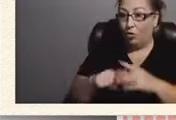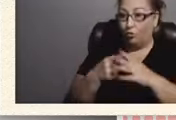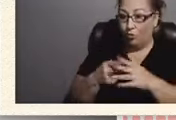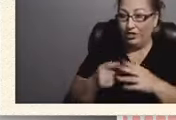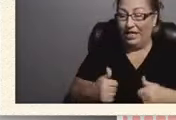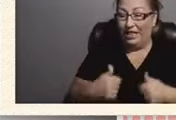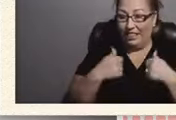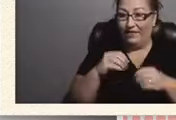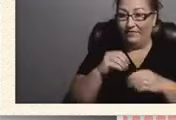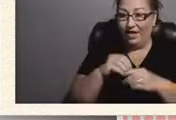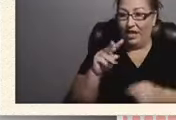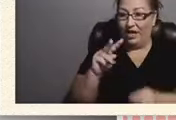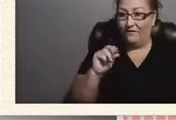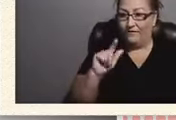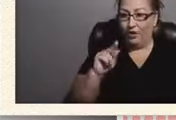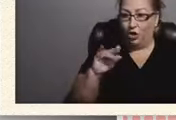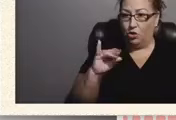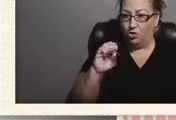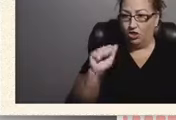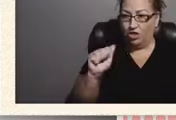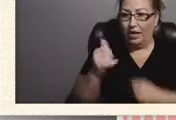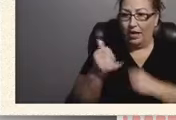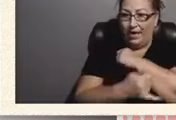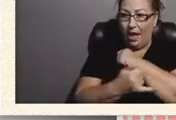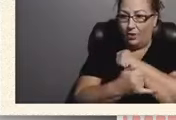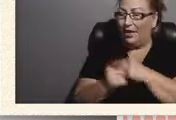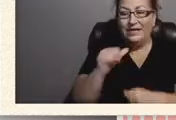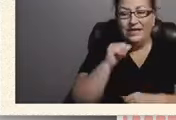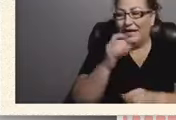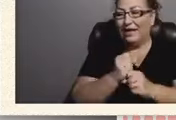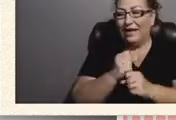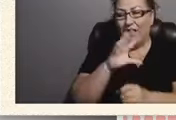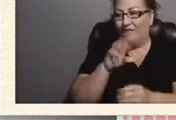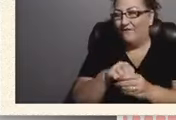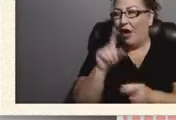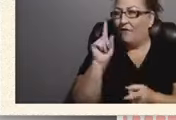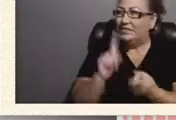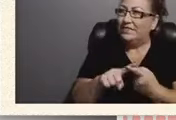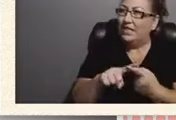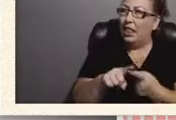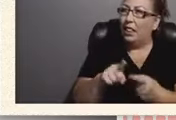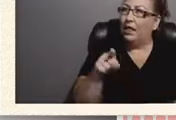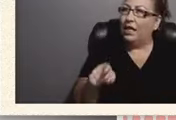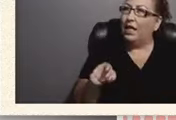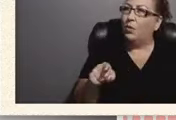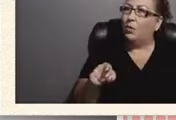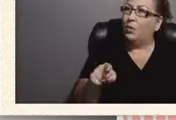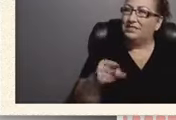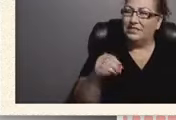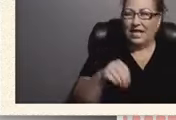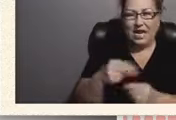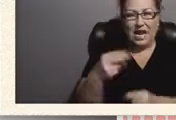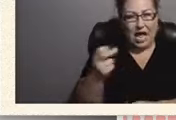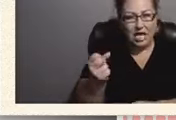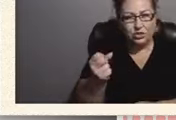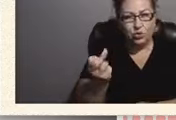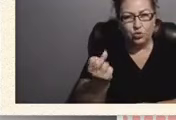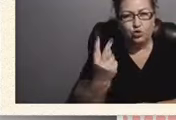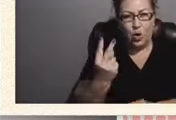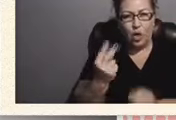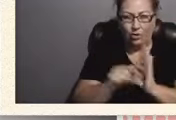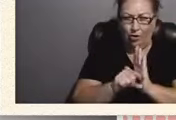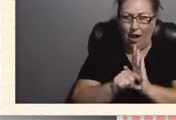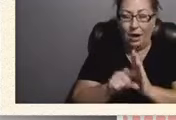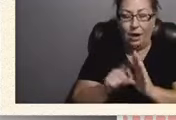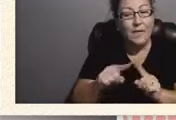Volusia County. And he didn't get involved until he was in high school, 12th grade, but I'm not